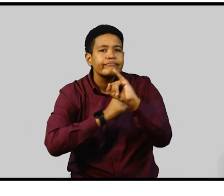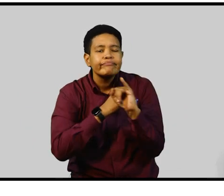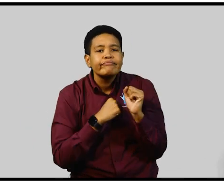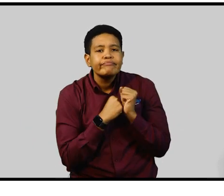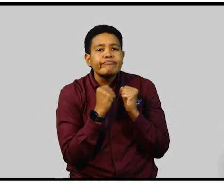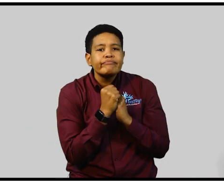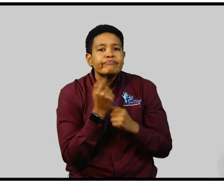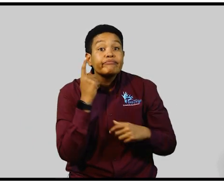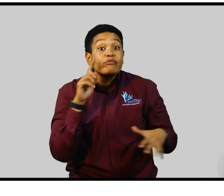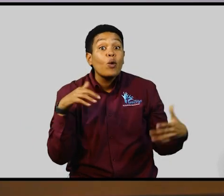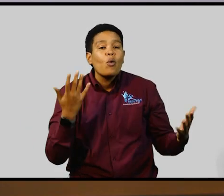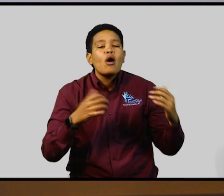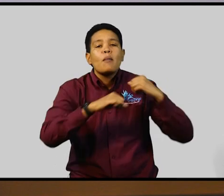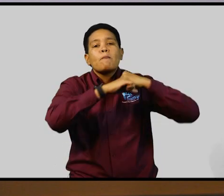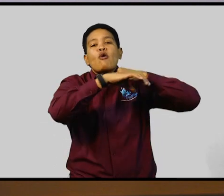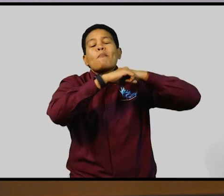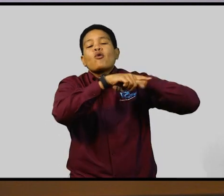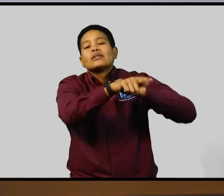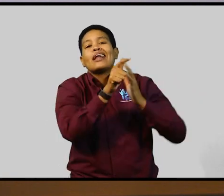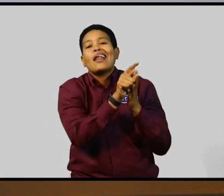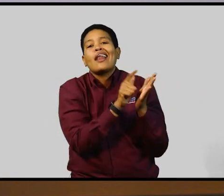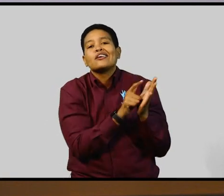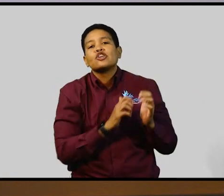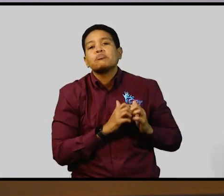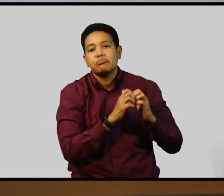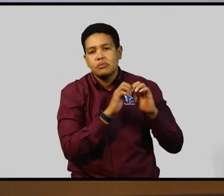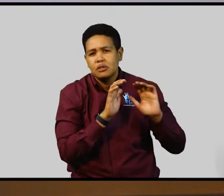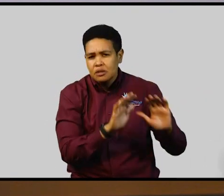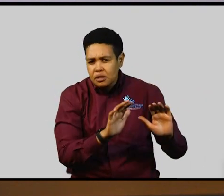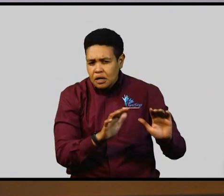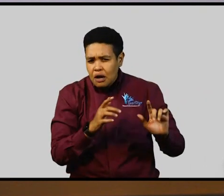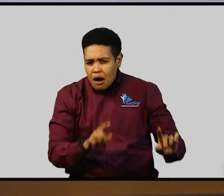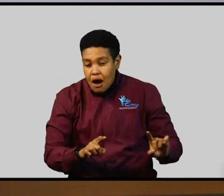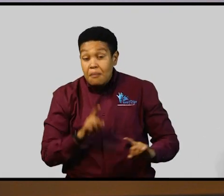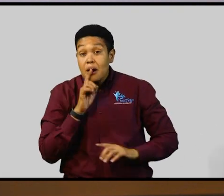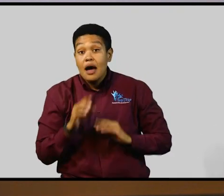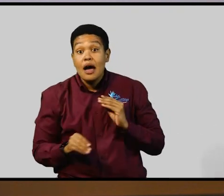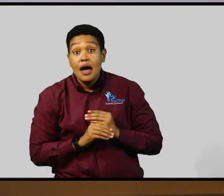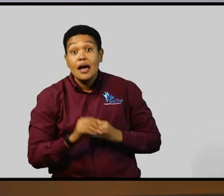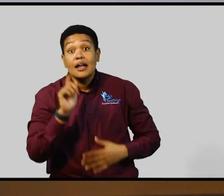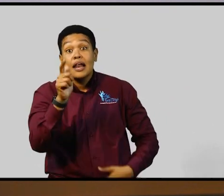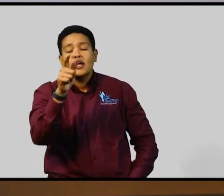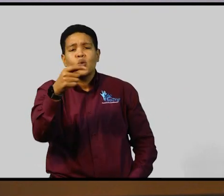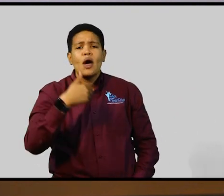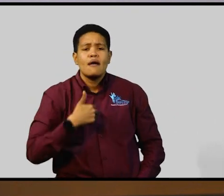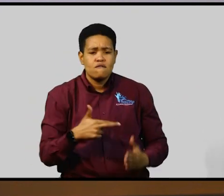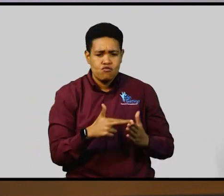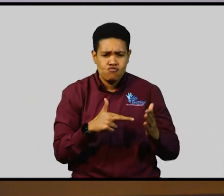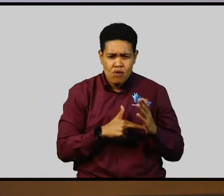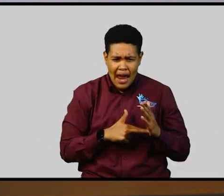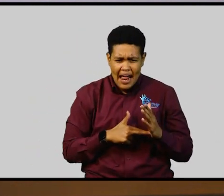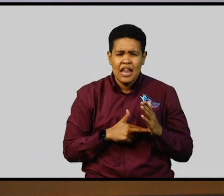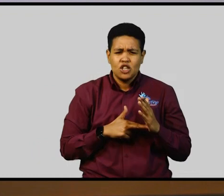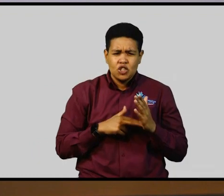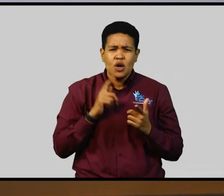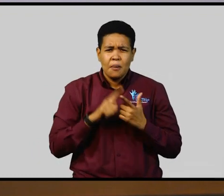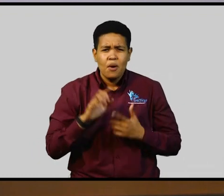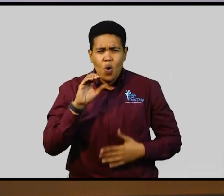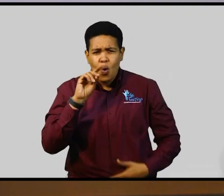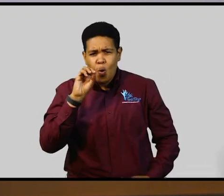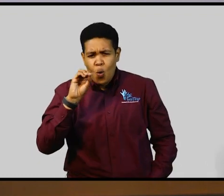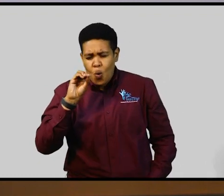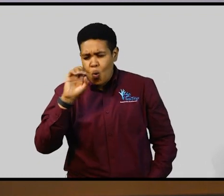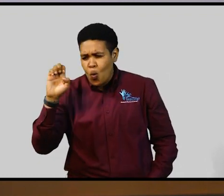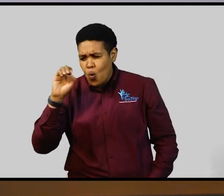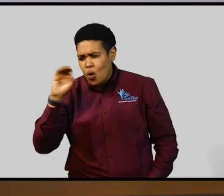framework for promoting the legislation. And then you have regulations and the codes